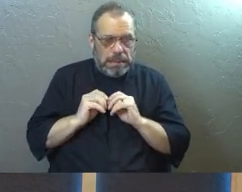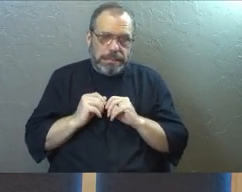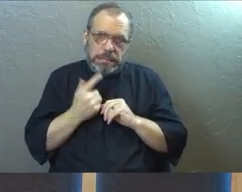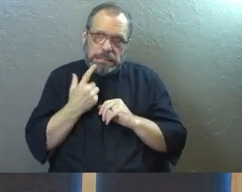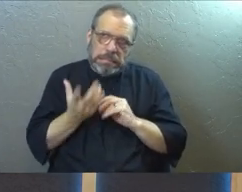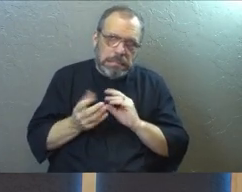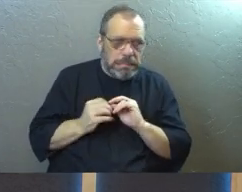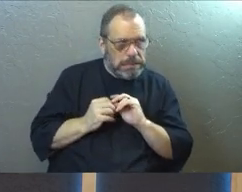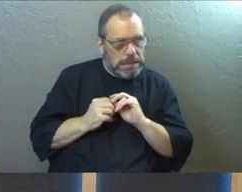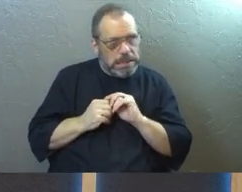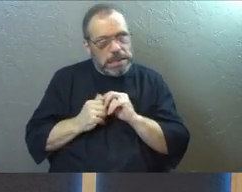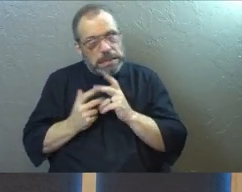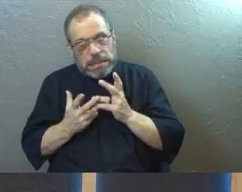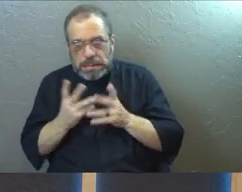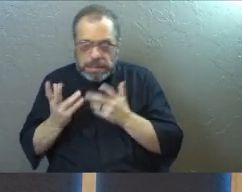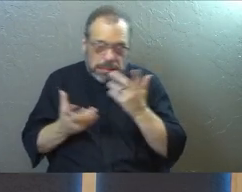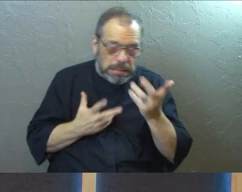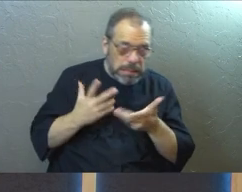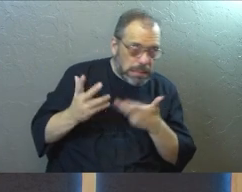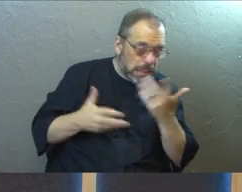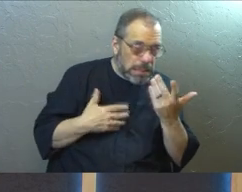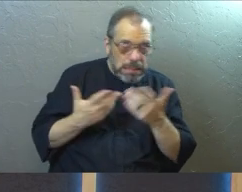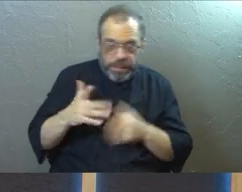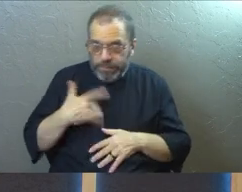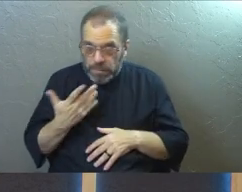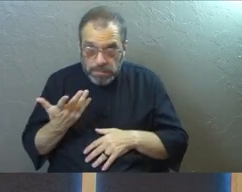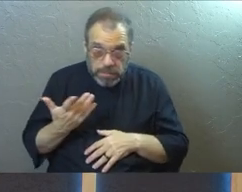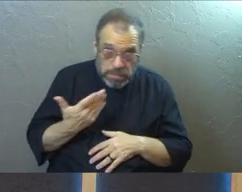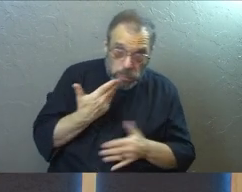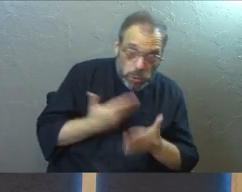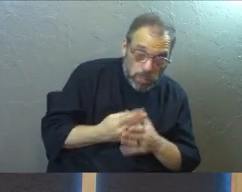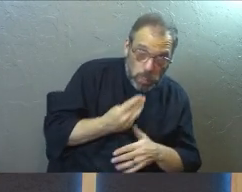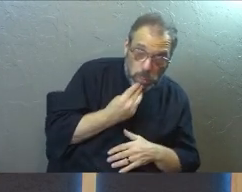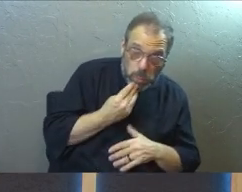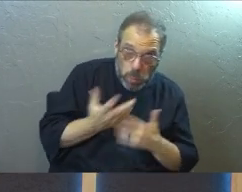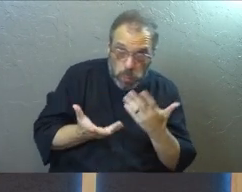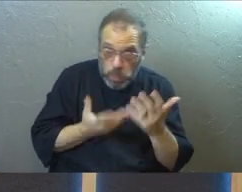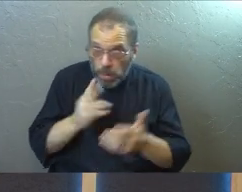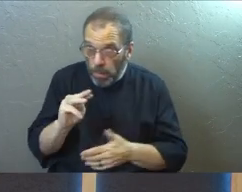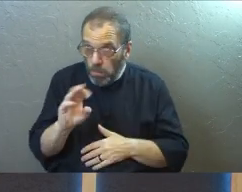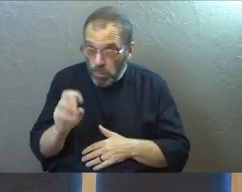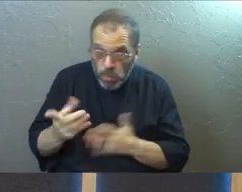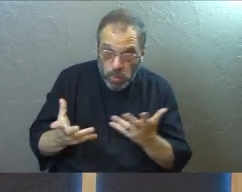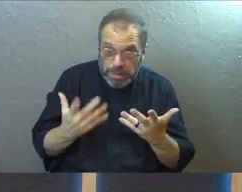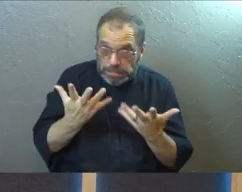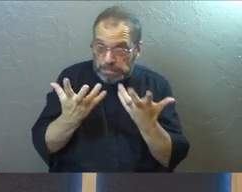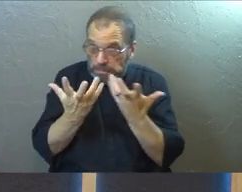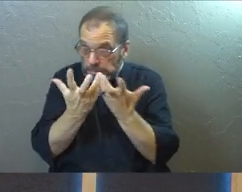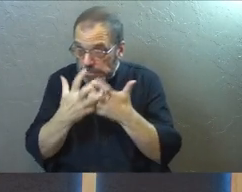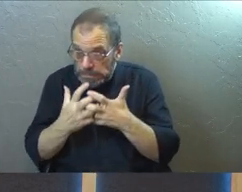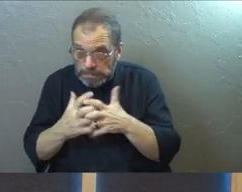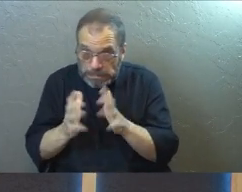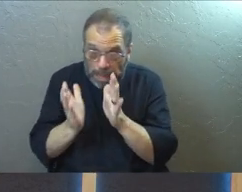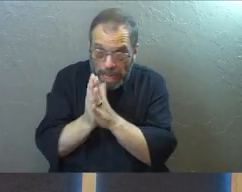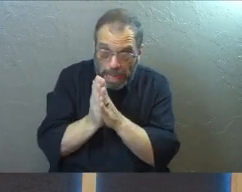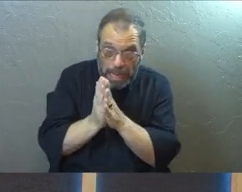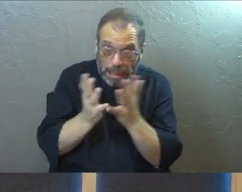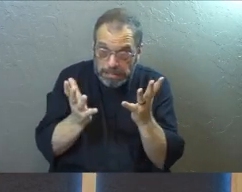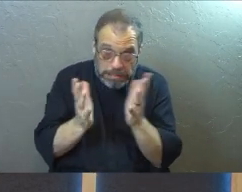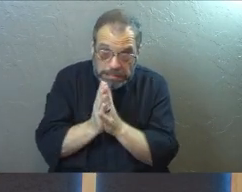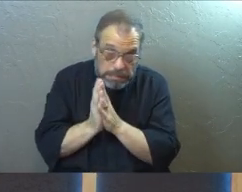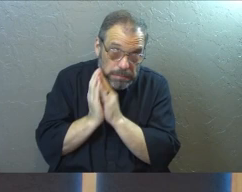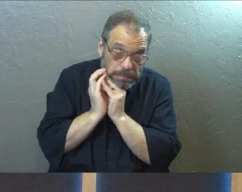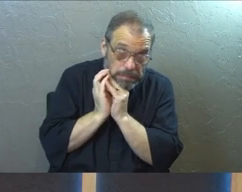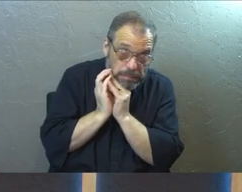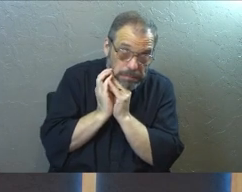things over here, kind of see, you know, how God's feeling today? And then maybe if it all kind of works out, I can ask him for the thing I want to ask him for.